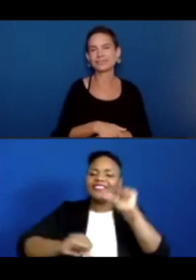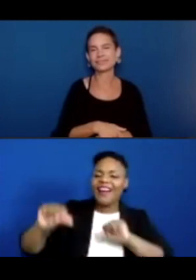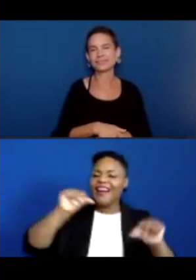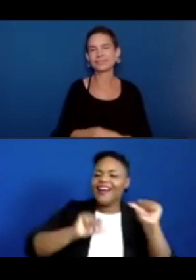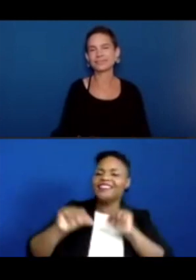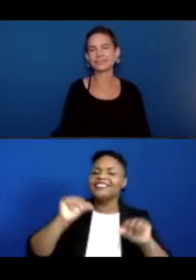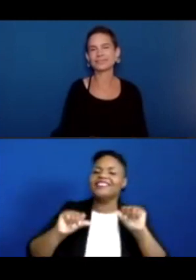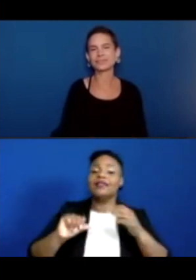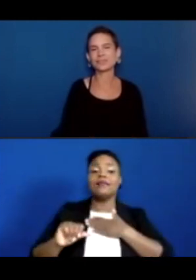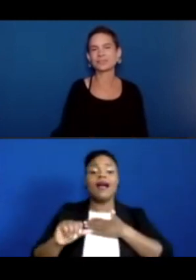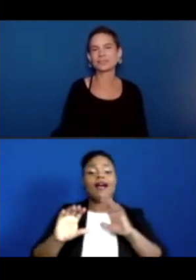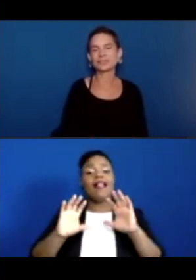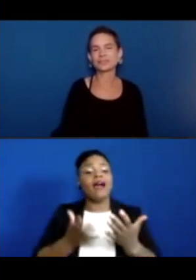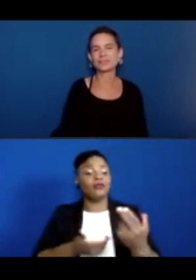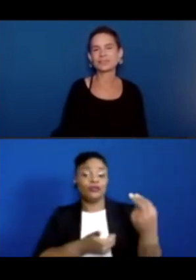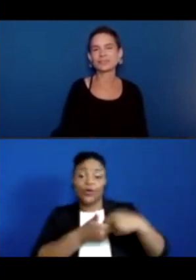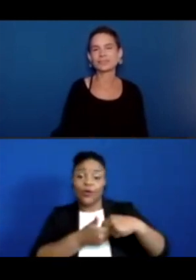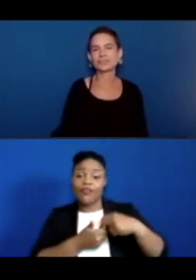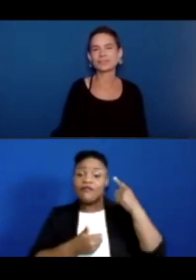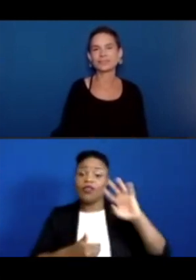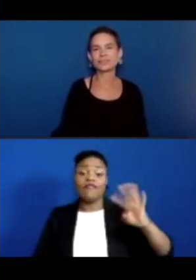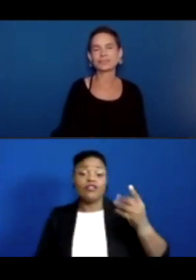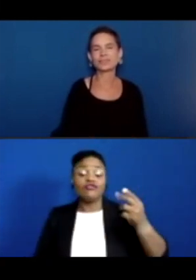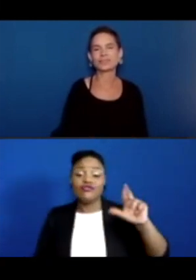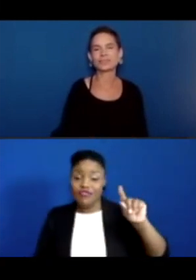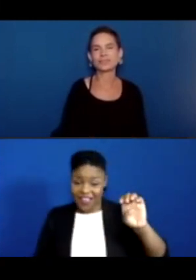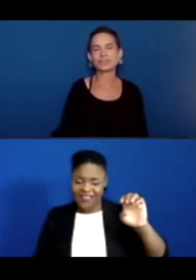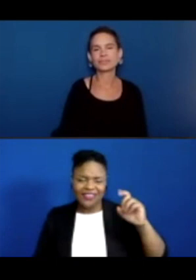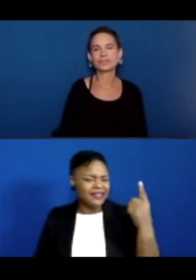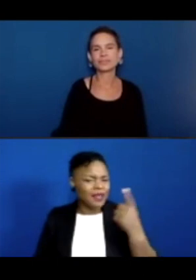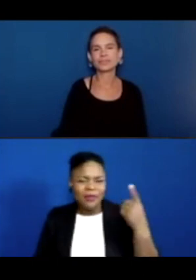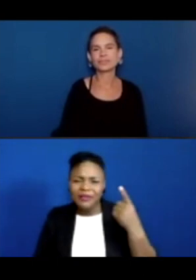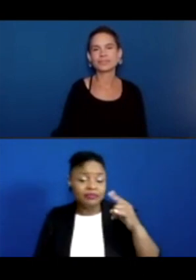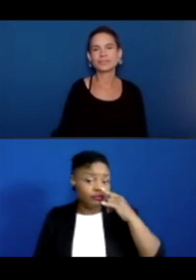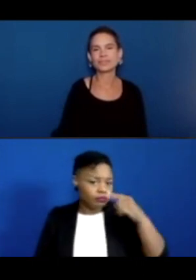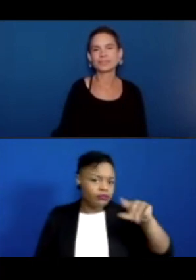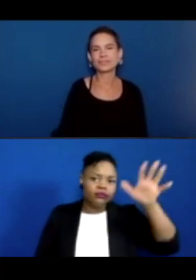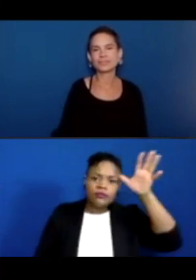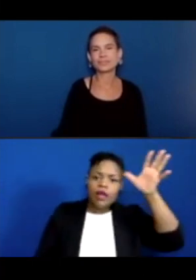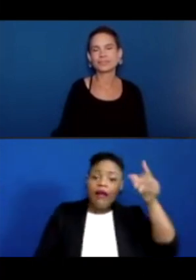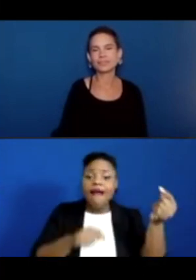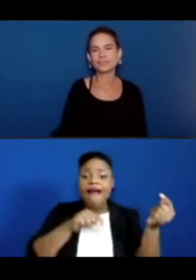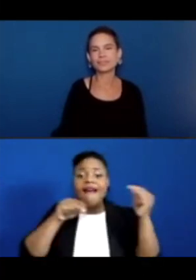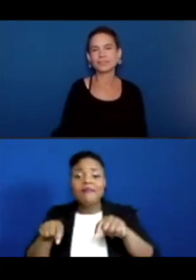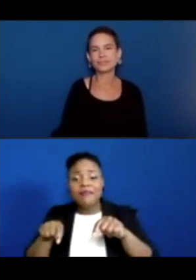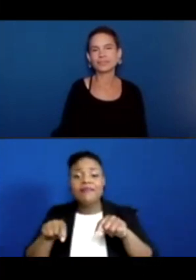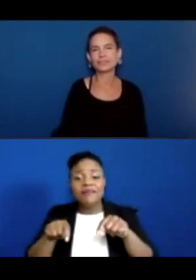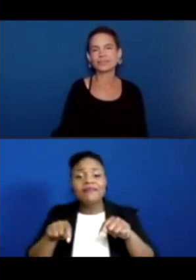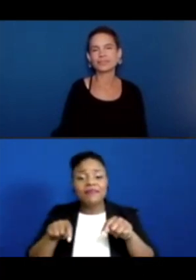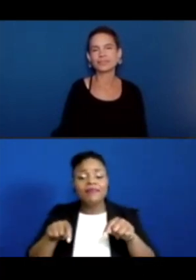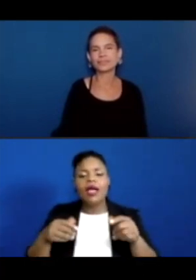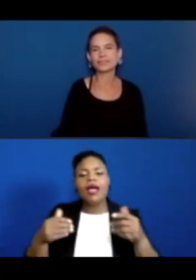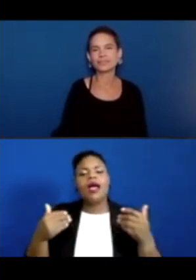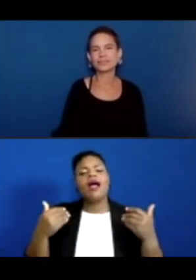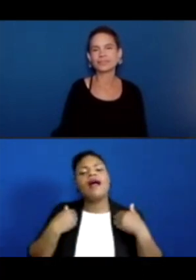was like fourth grade. And it was somebody's dad who was a scientist. And he came in a white jacket. And he did some experiments for us.